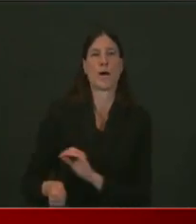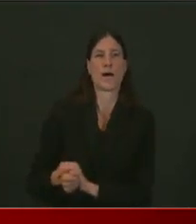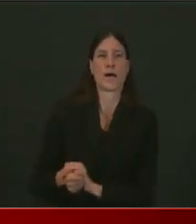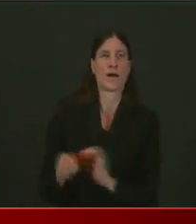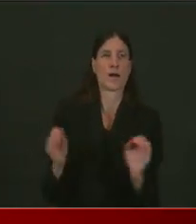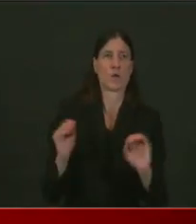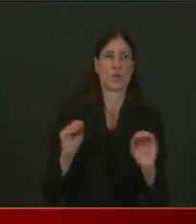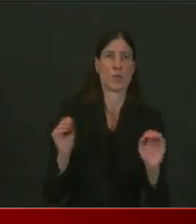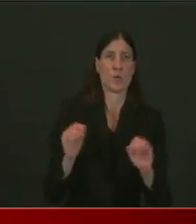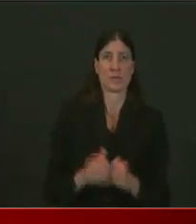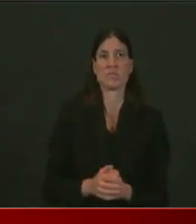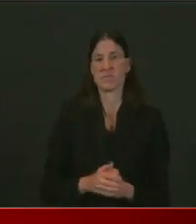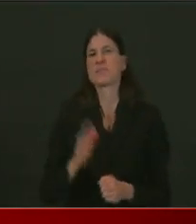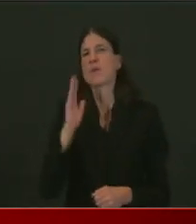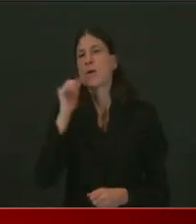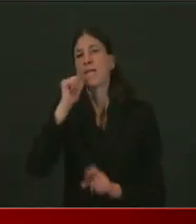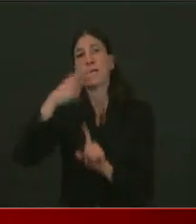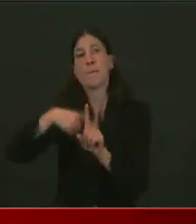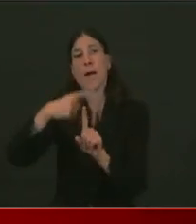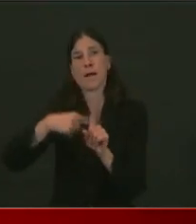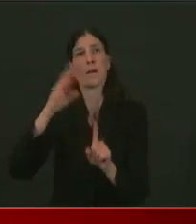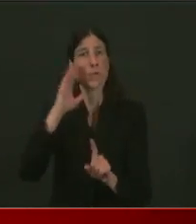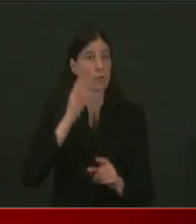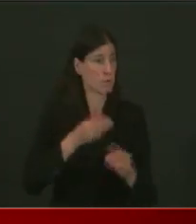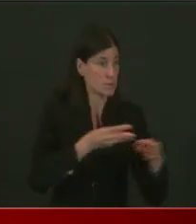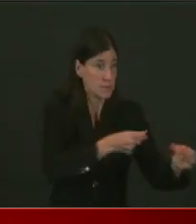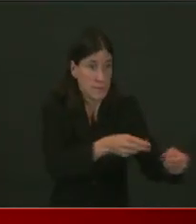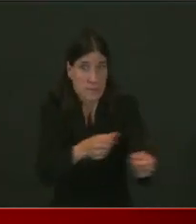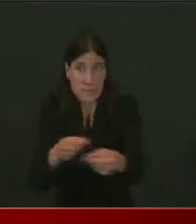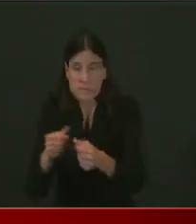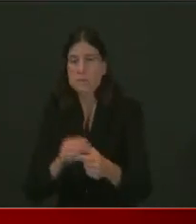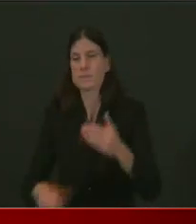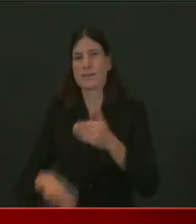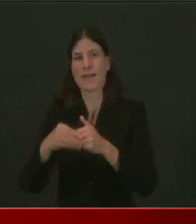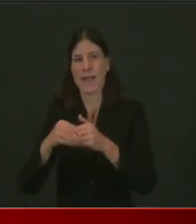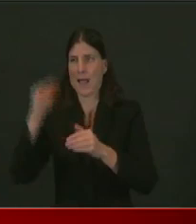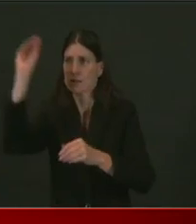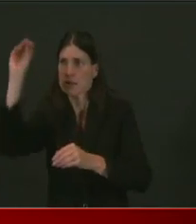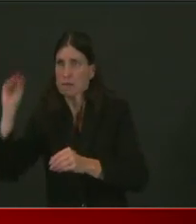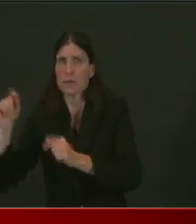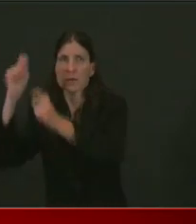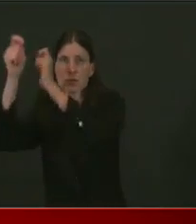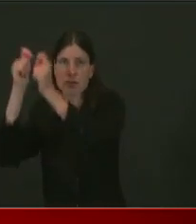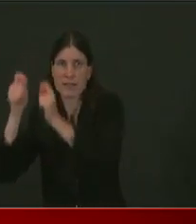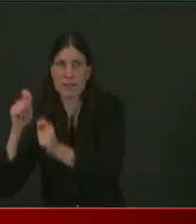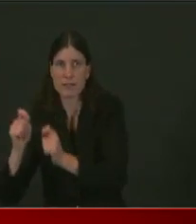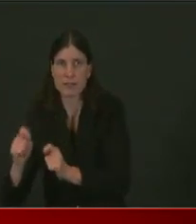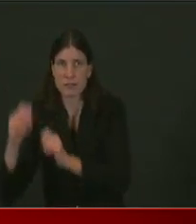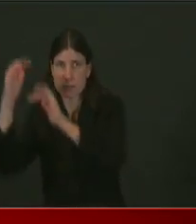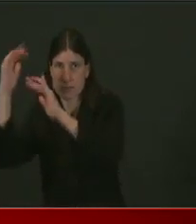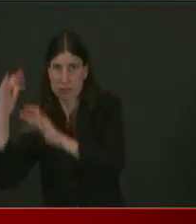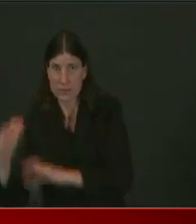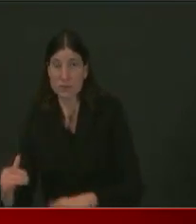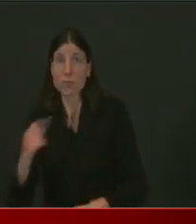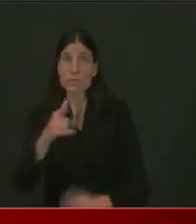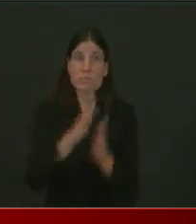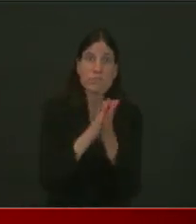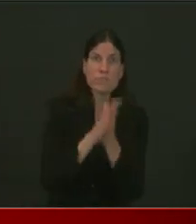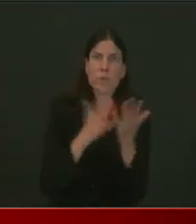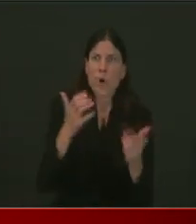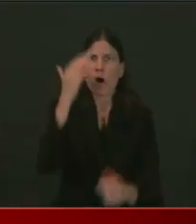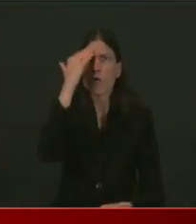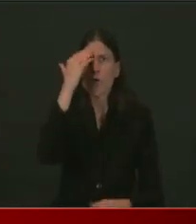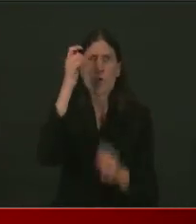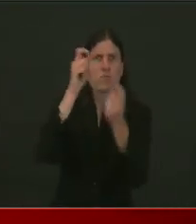monthly basis, refreshing that so everyone in Rhode Island can go there. And if you're interested, see how, uh, we're